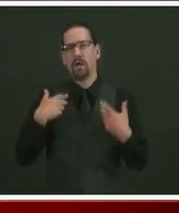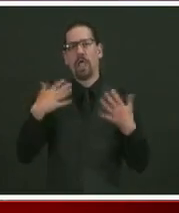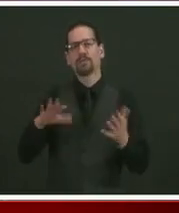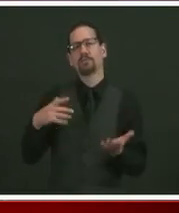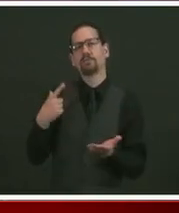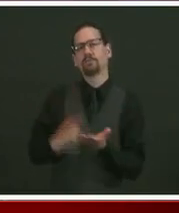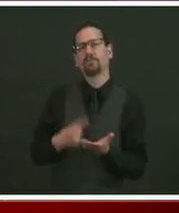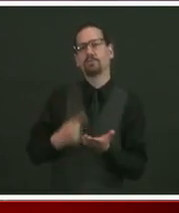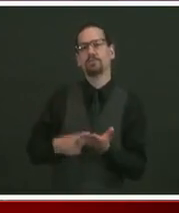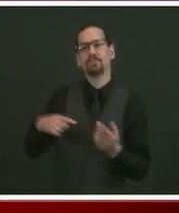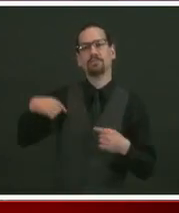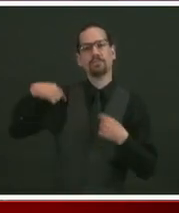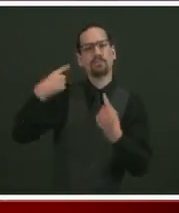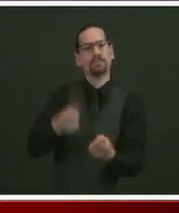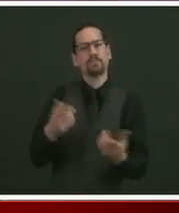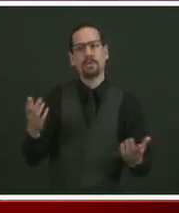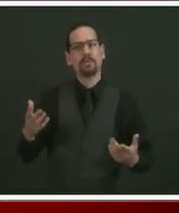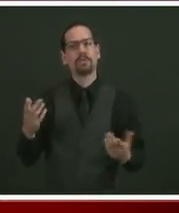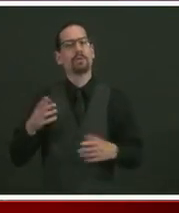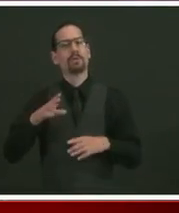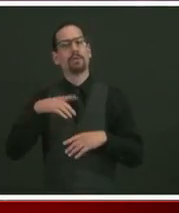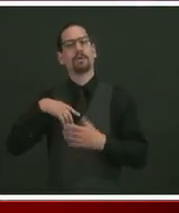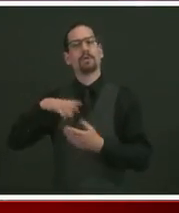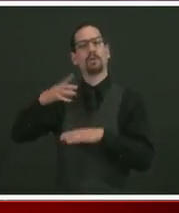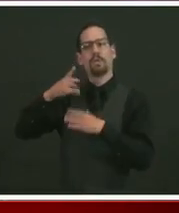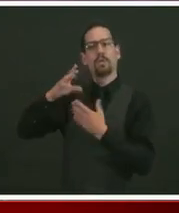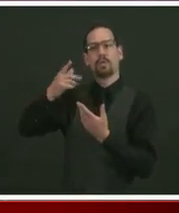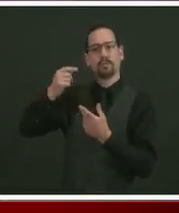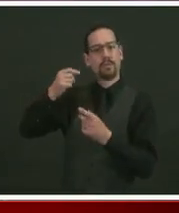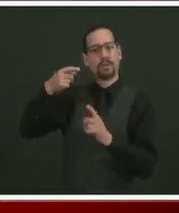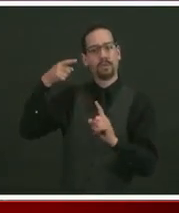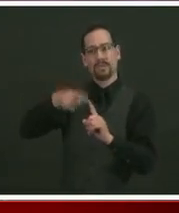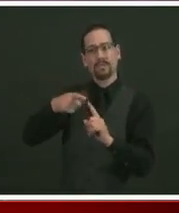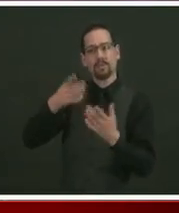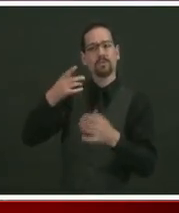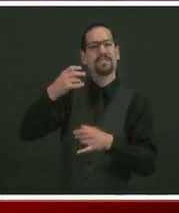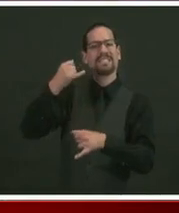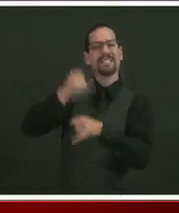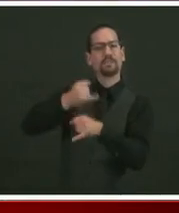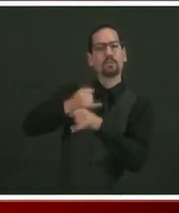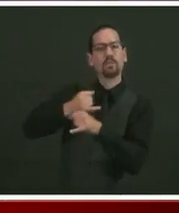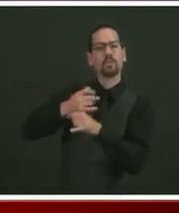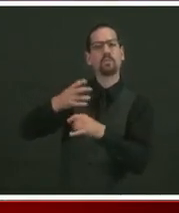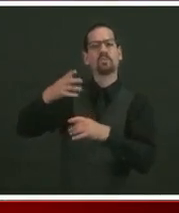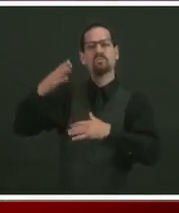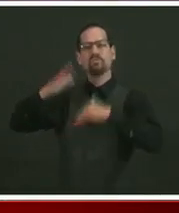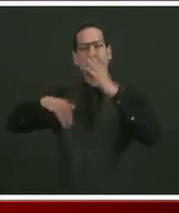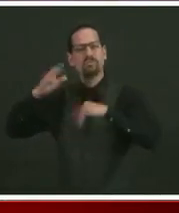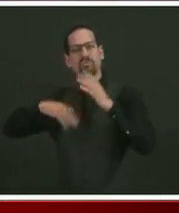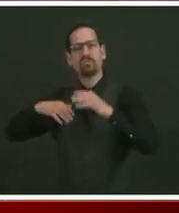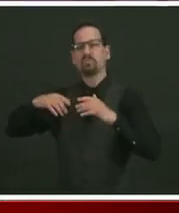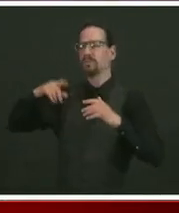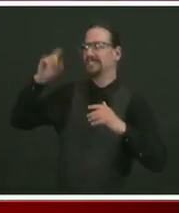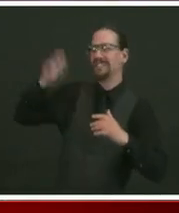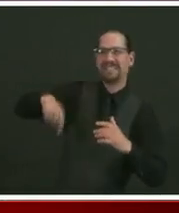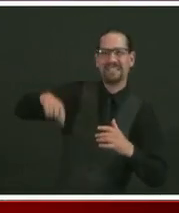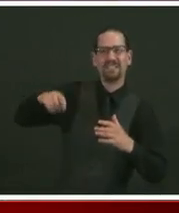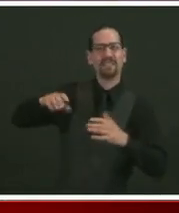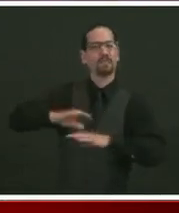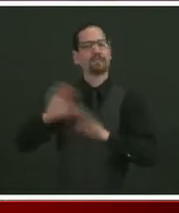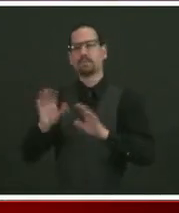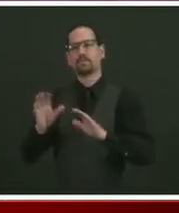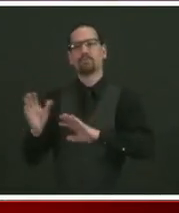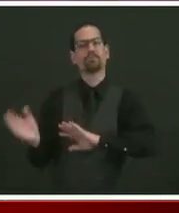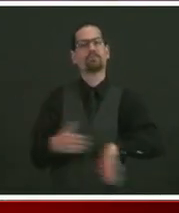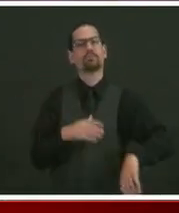reducing our reliance on institutional settings, increasing home care for